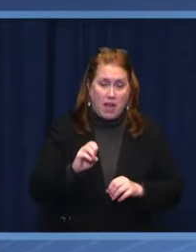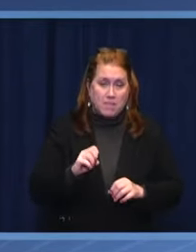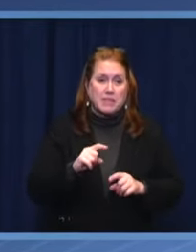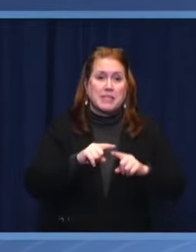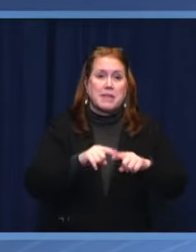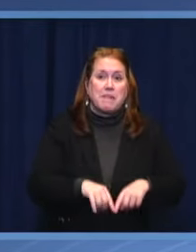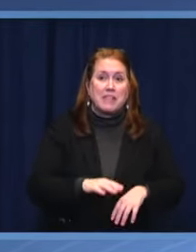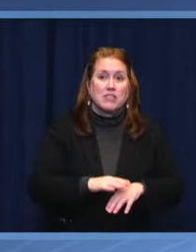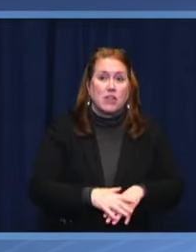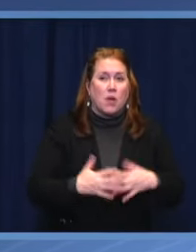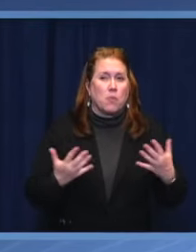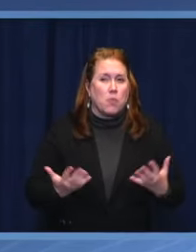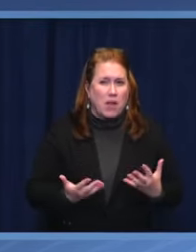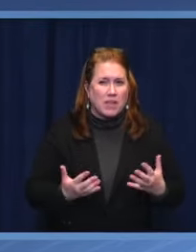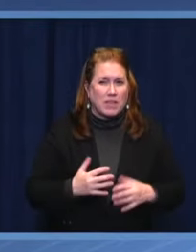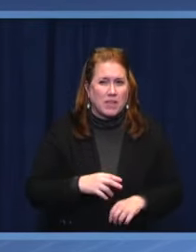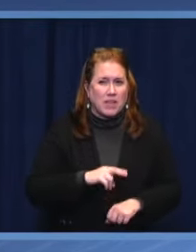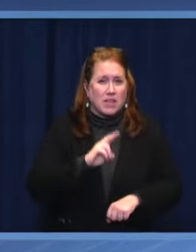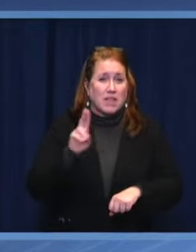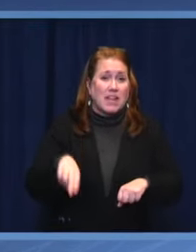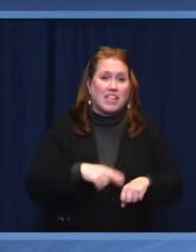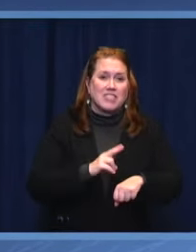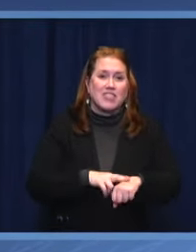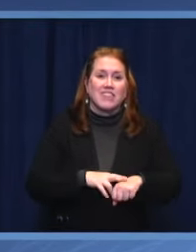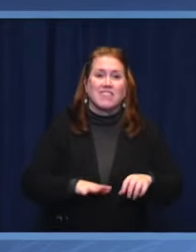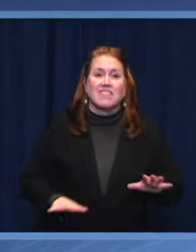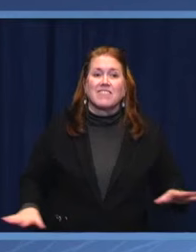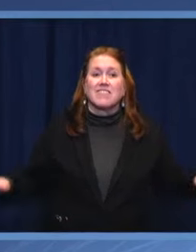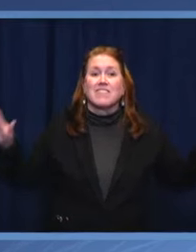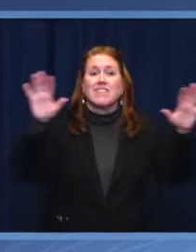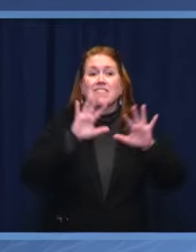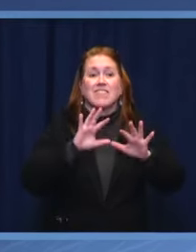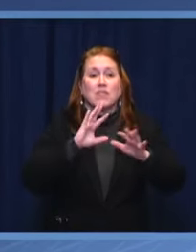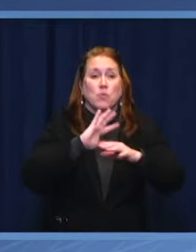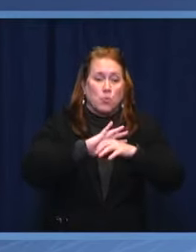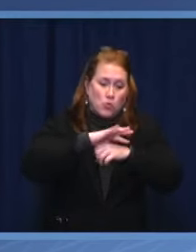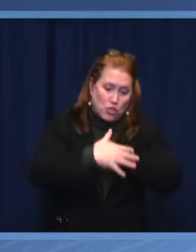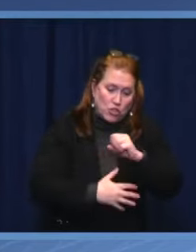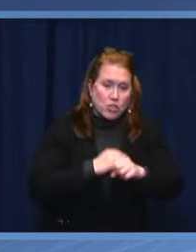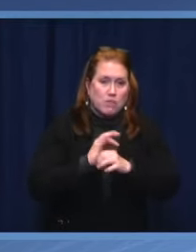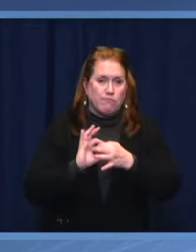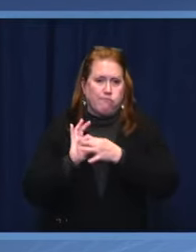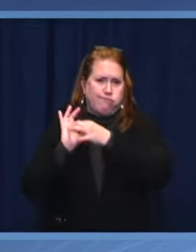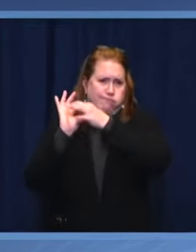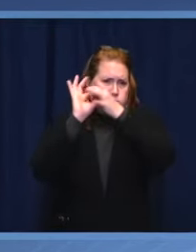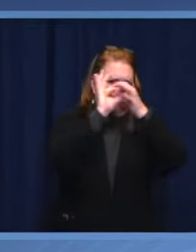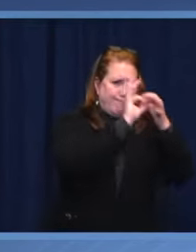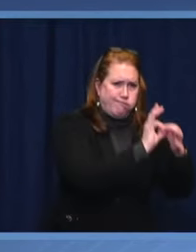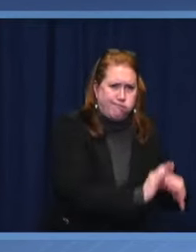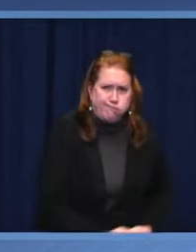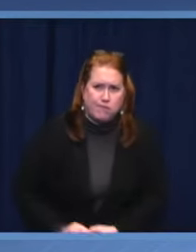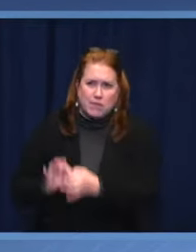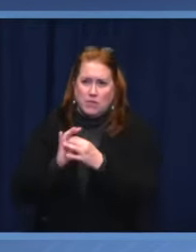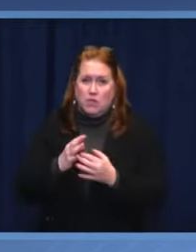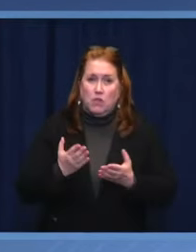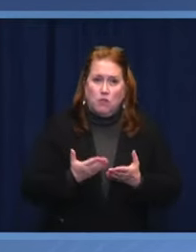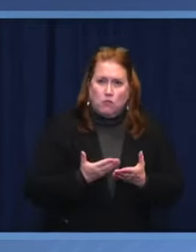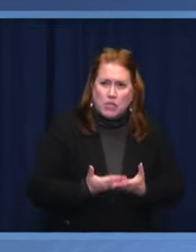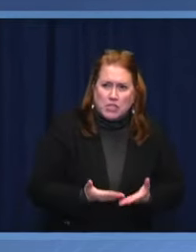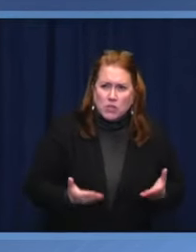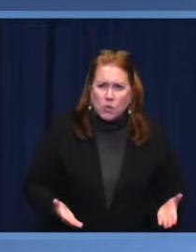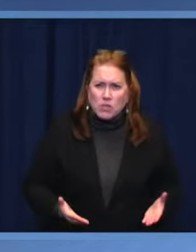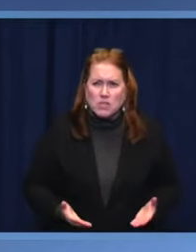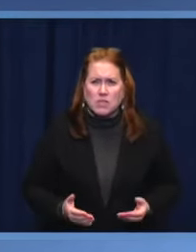international cooperation, since the resources and sophistication of criminal structures